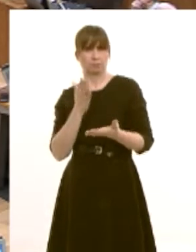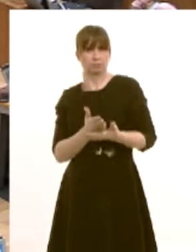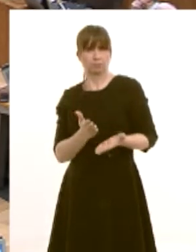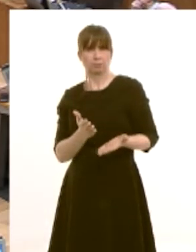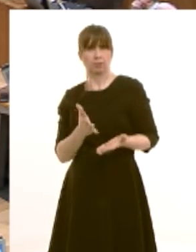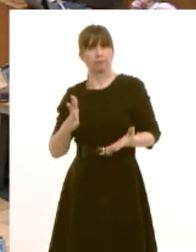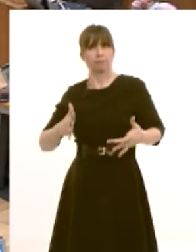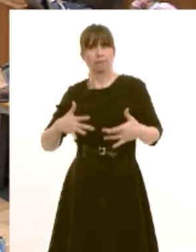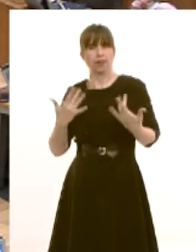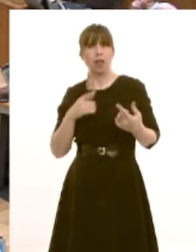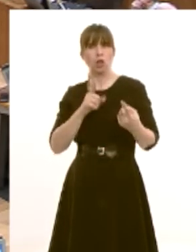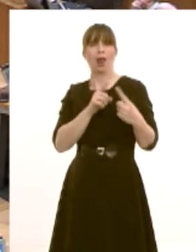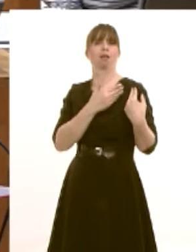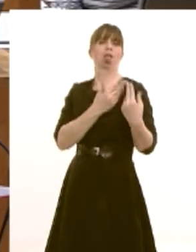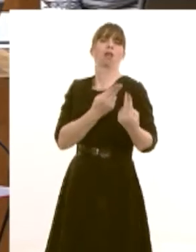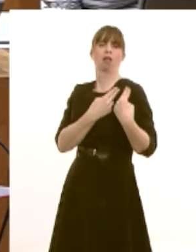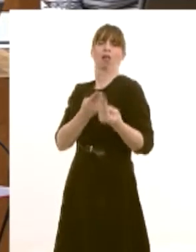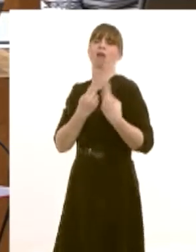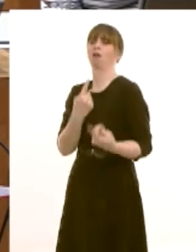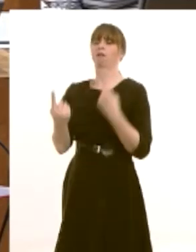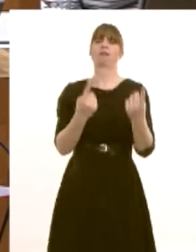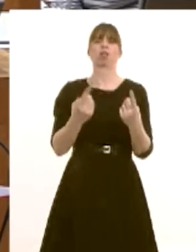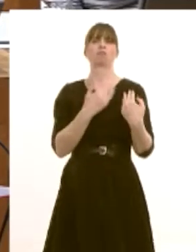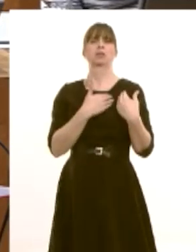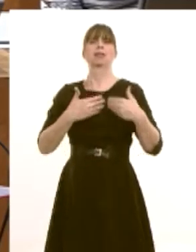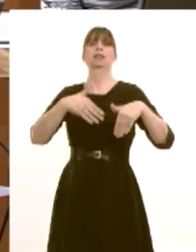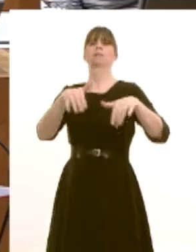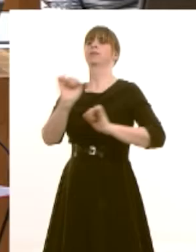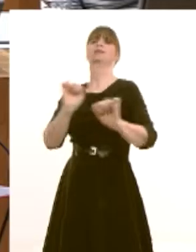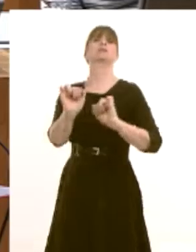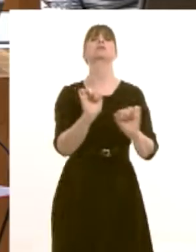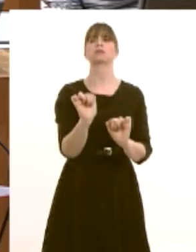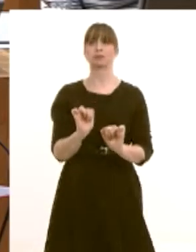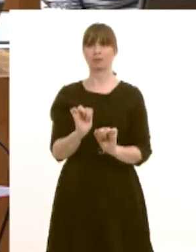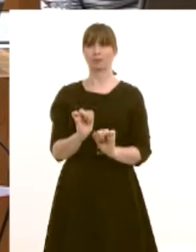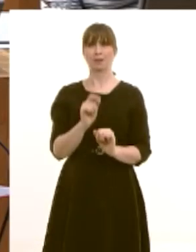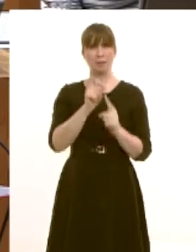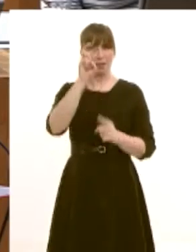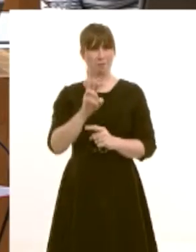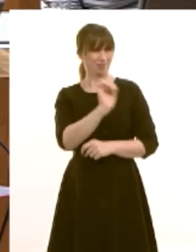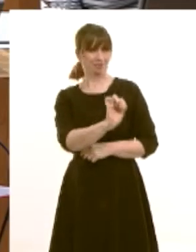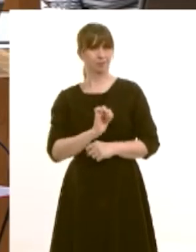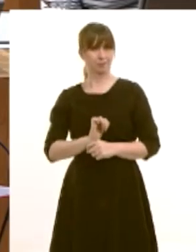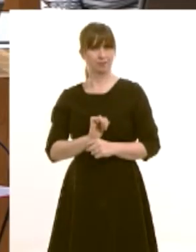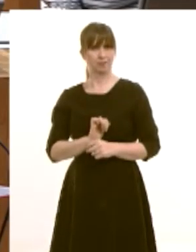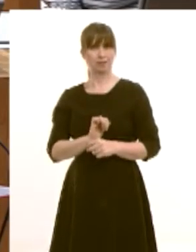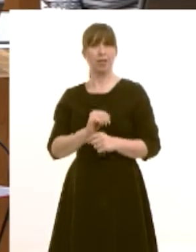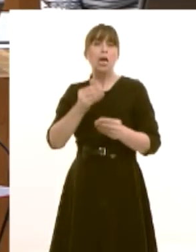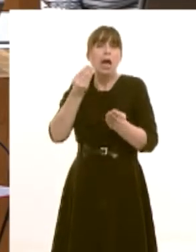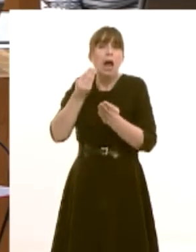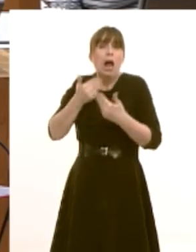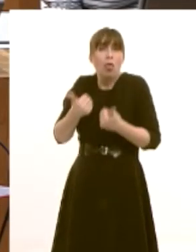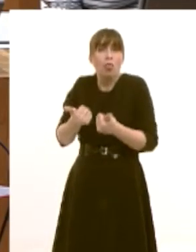an evasion of responsibility you cannot set up to my mind uh you cannot give away economic development and health